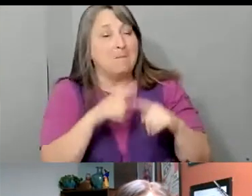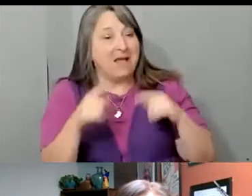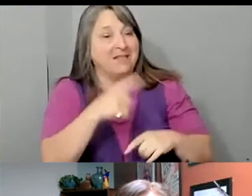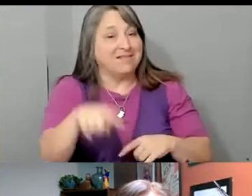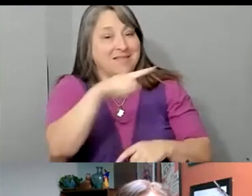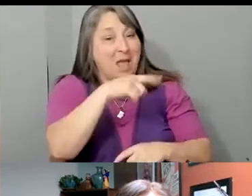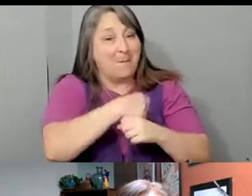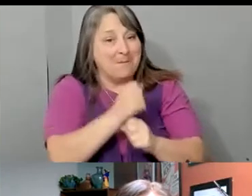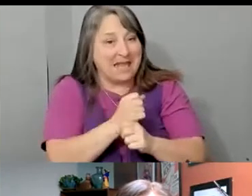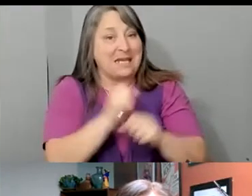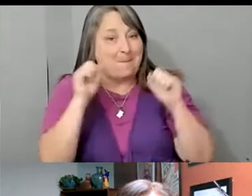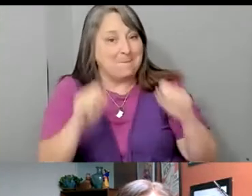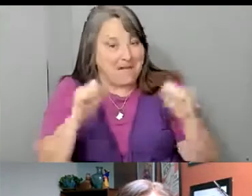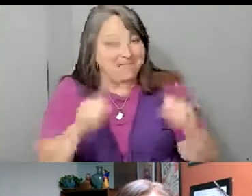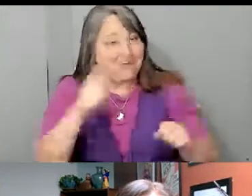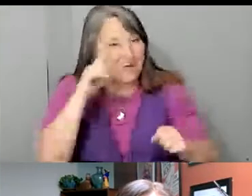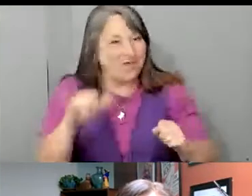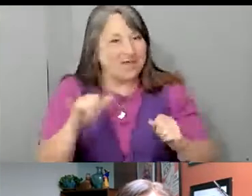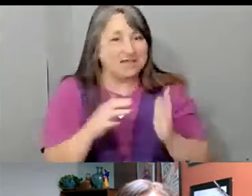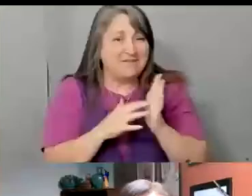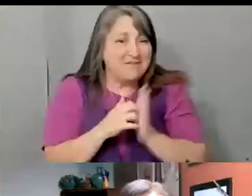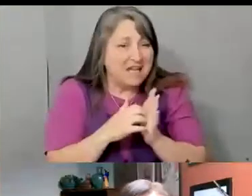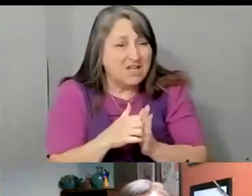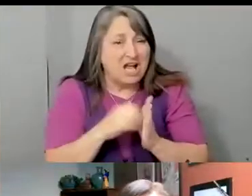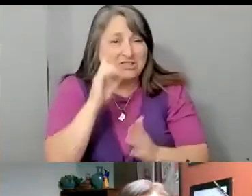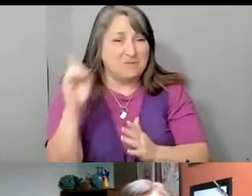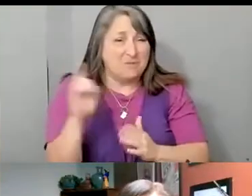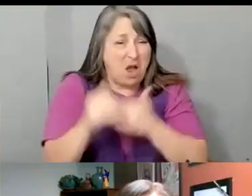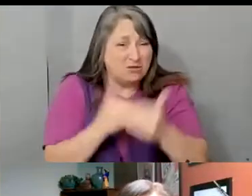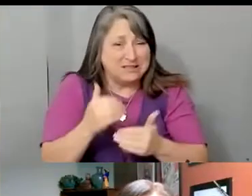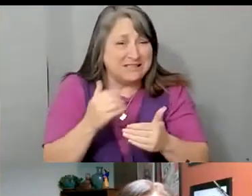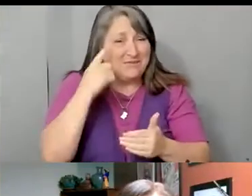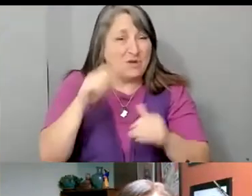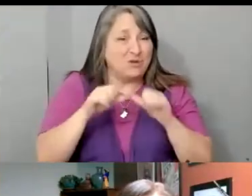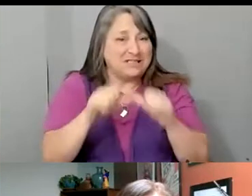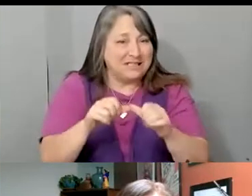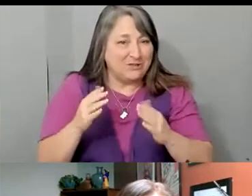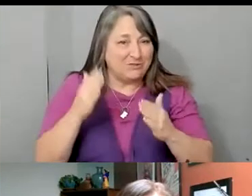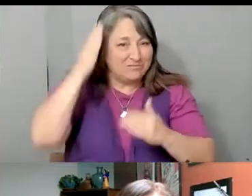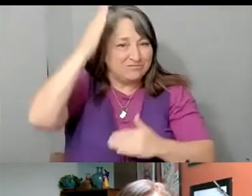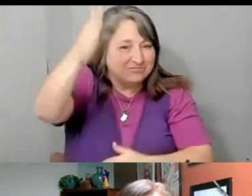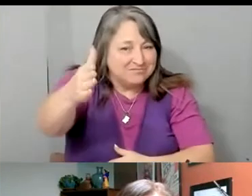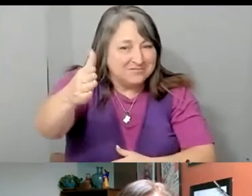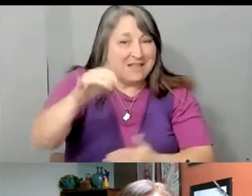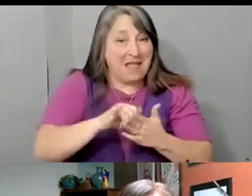fragile democracy to continue the pathway forward. And for that, that makes me smile, because Latinos, along with Black